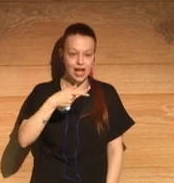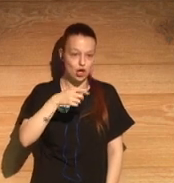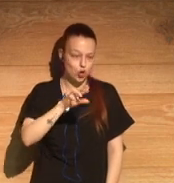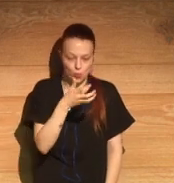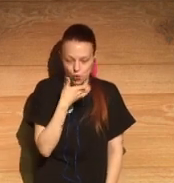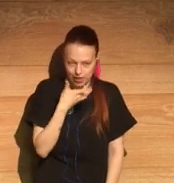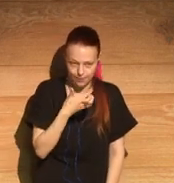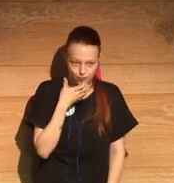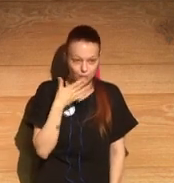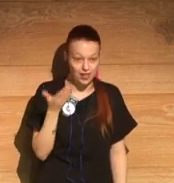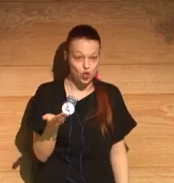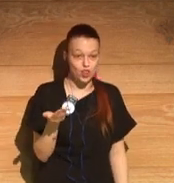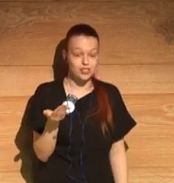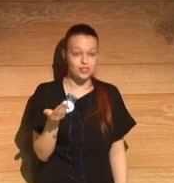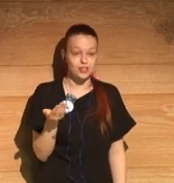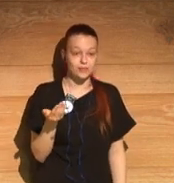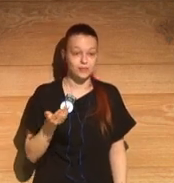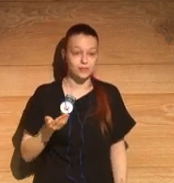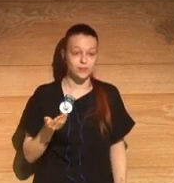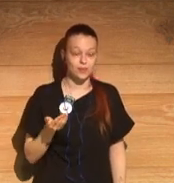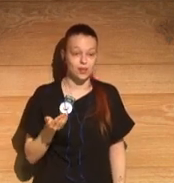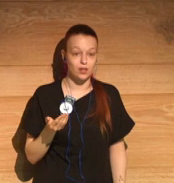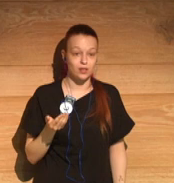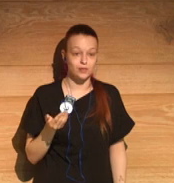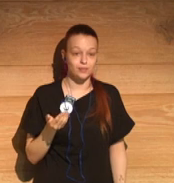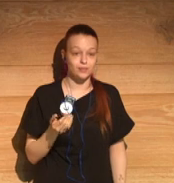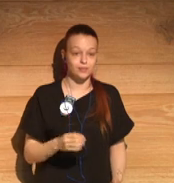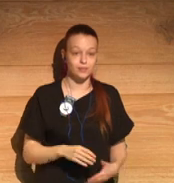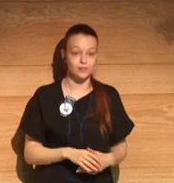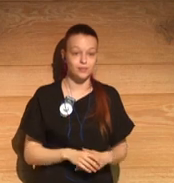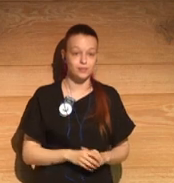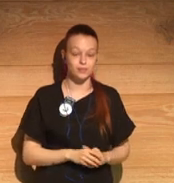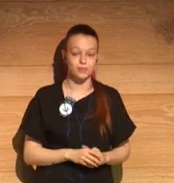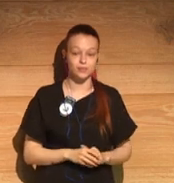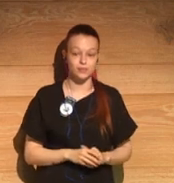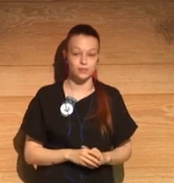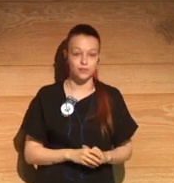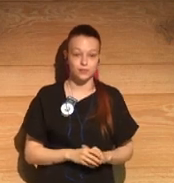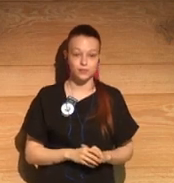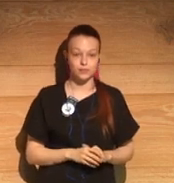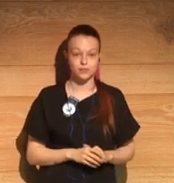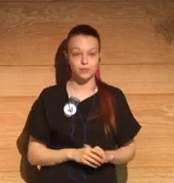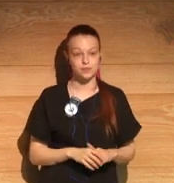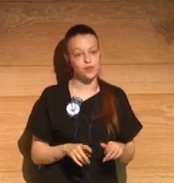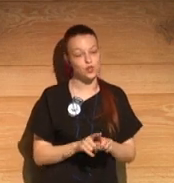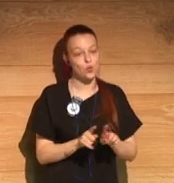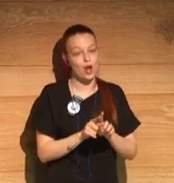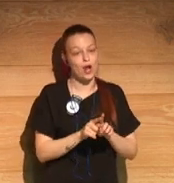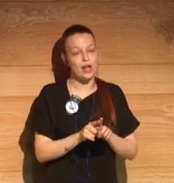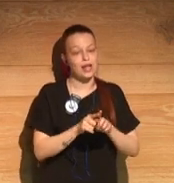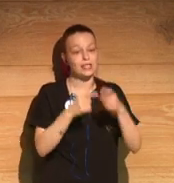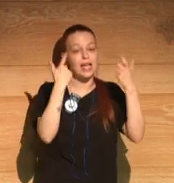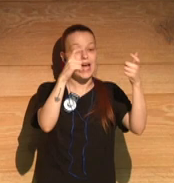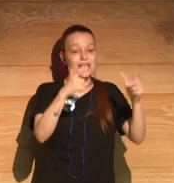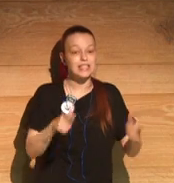She's aware of the fact that the Irish literary establishment is not taking women seriously. I mean, the world literary establishment